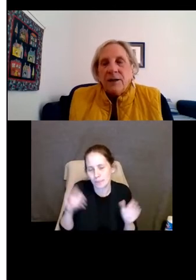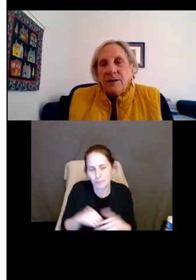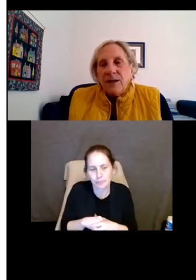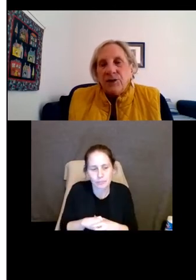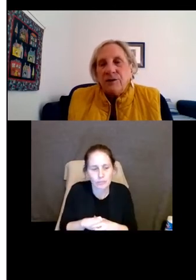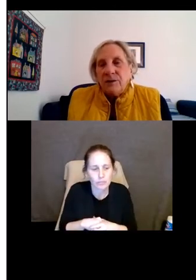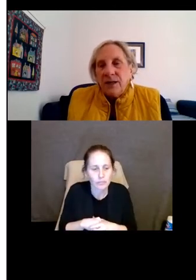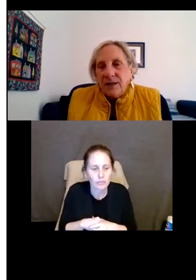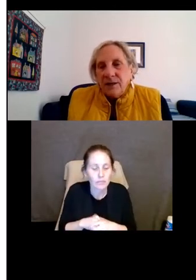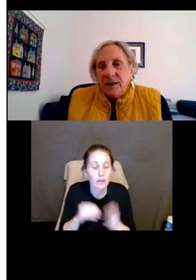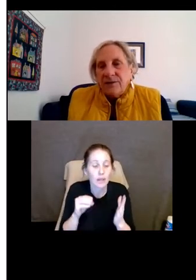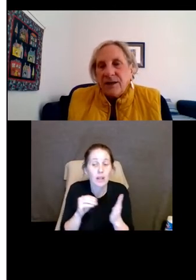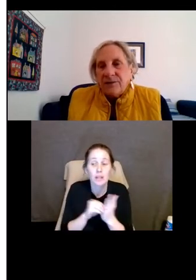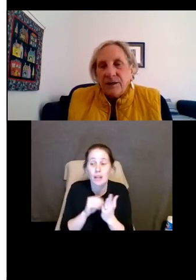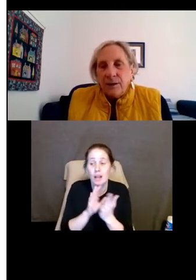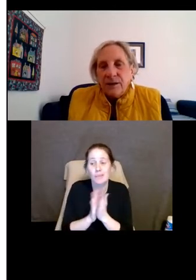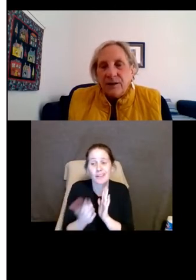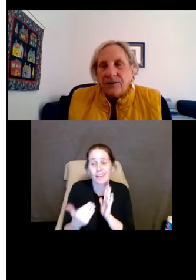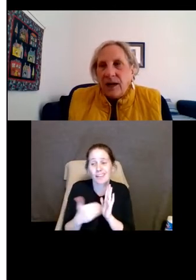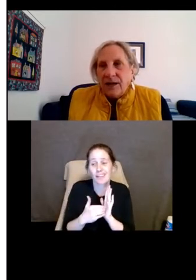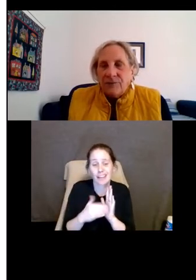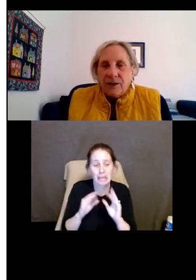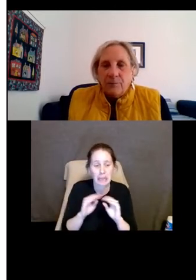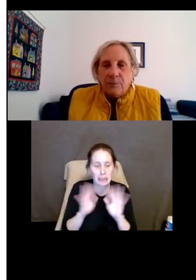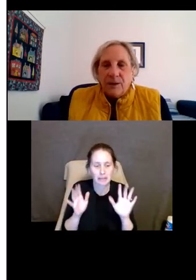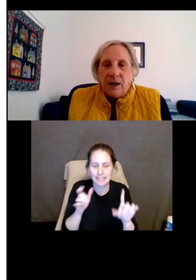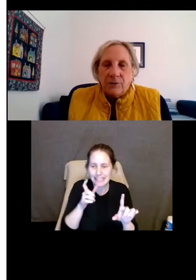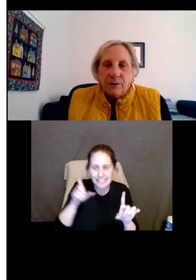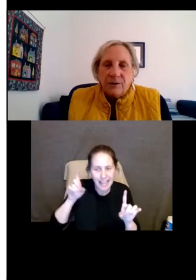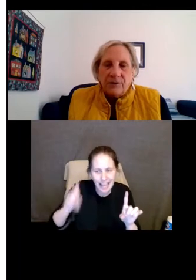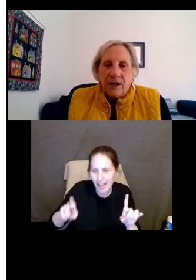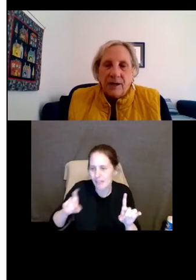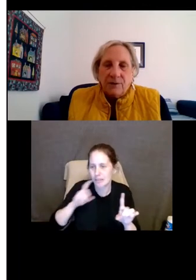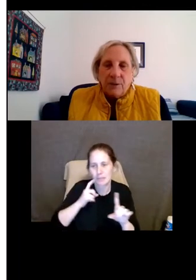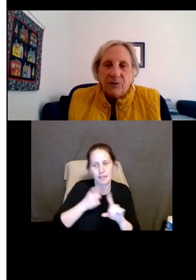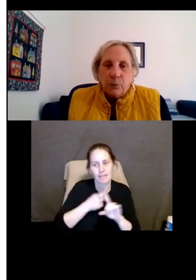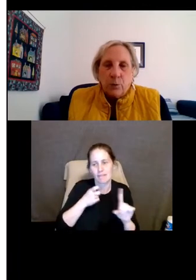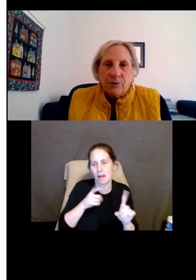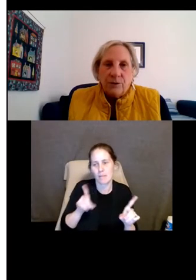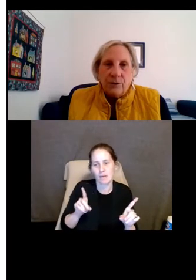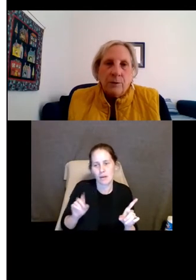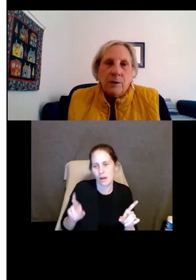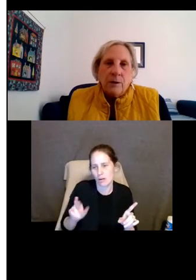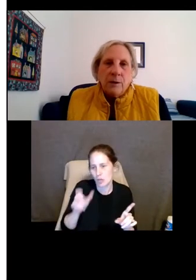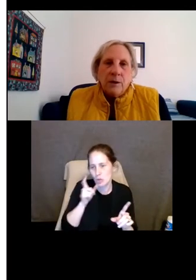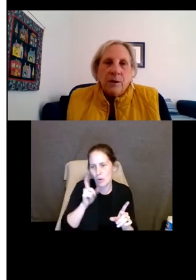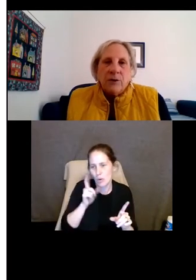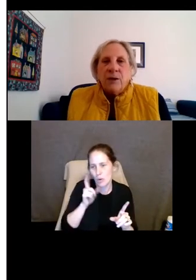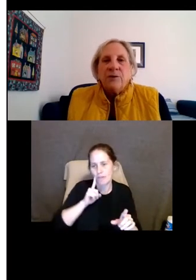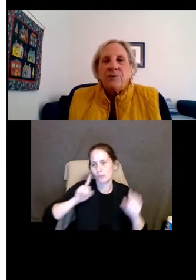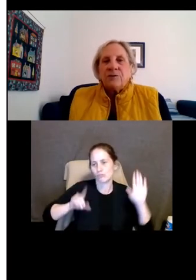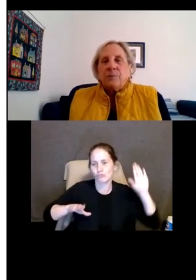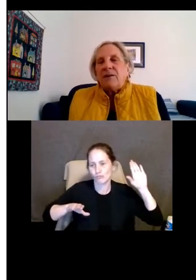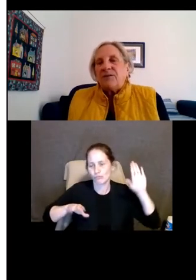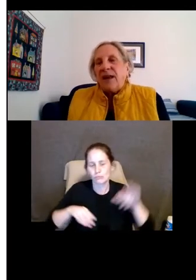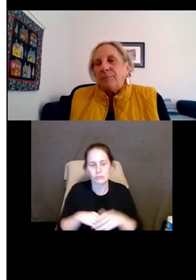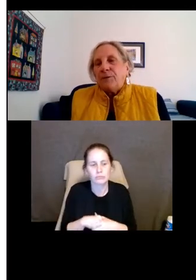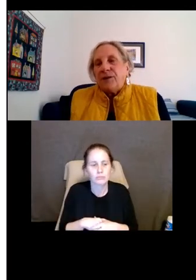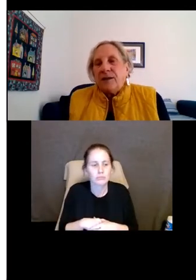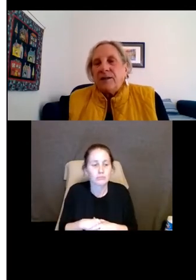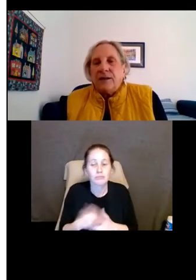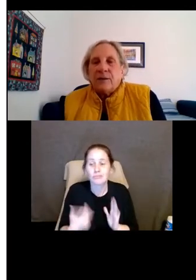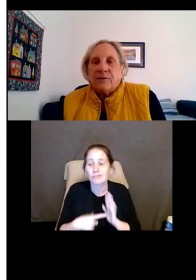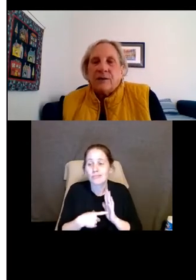The documentation, again, HUD says clearly does not have to come from a doctor. does not have to be sworn to. So here's some